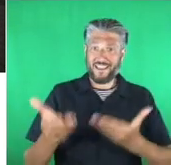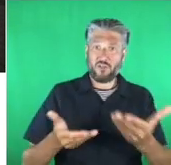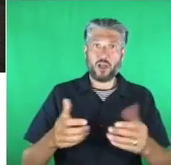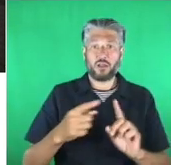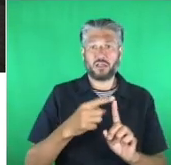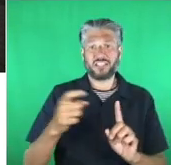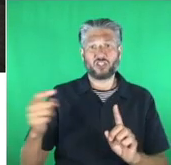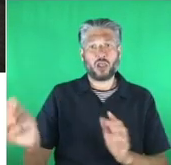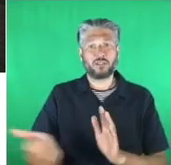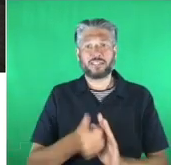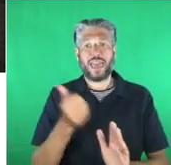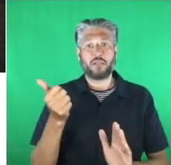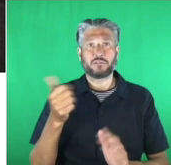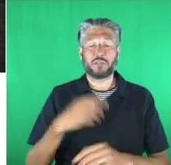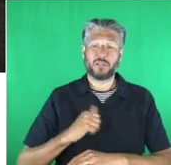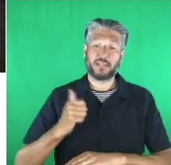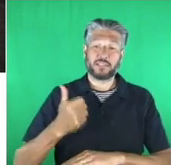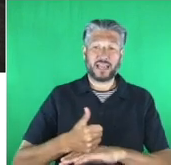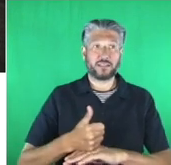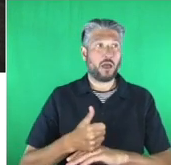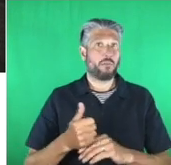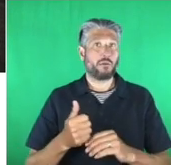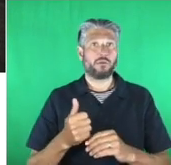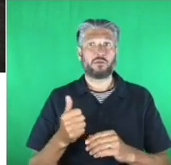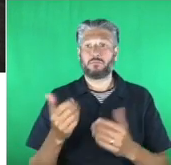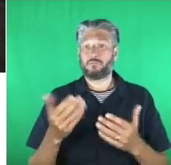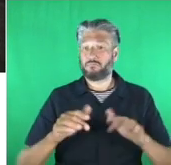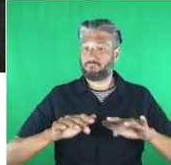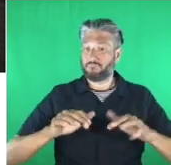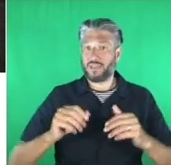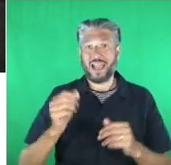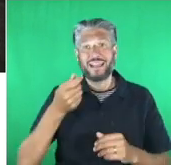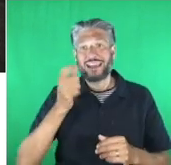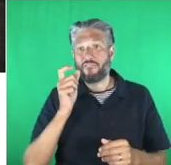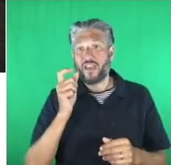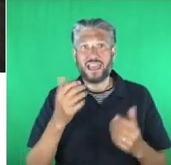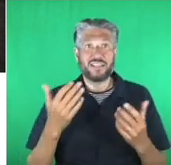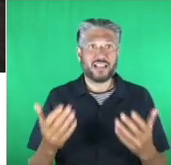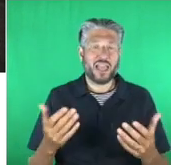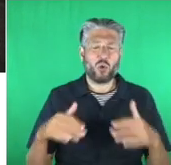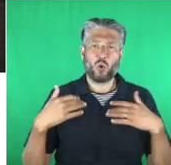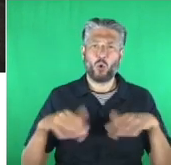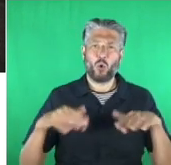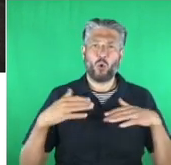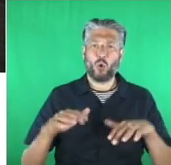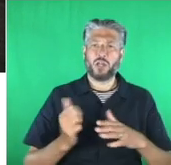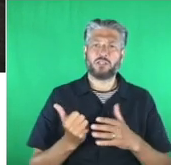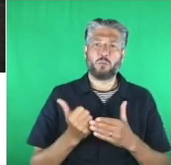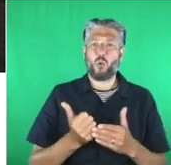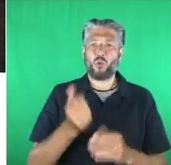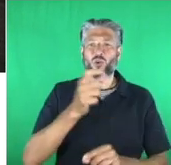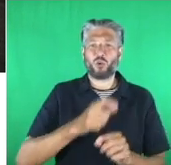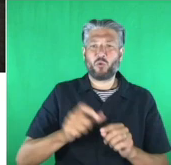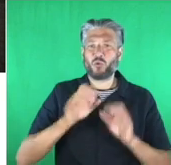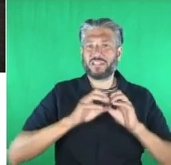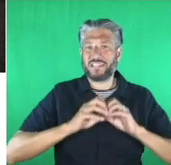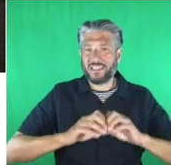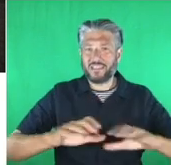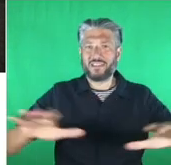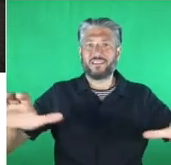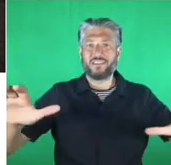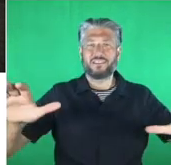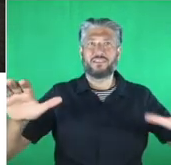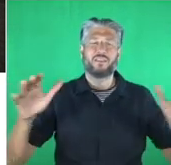cyber cafe now it's growing out into into support more people in the community it's just a great example of the impact and innovation and